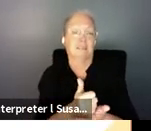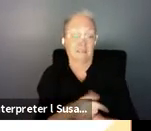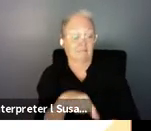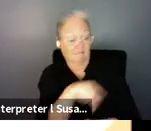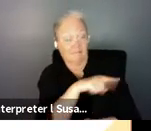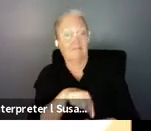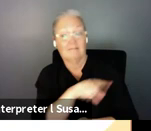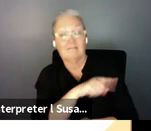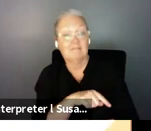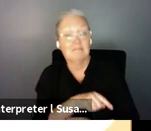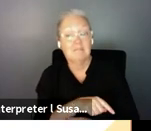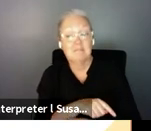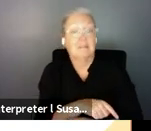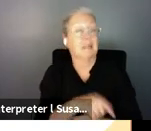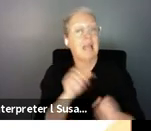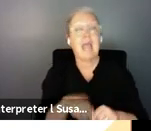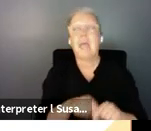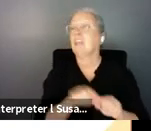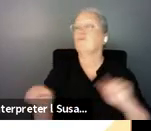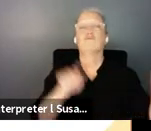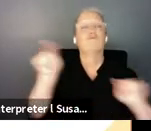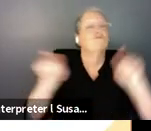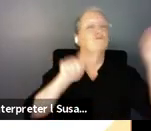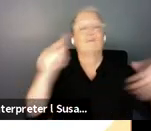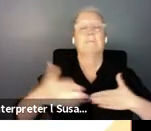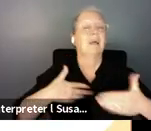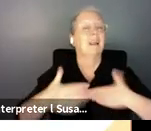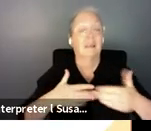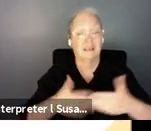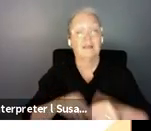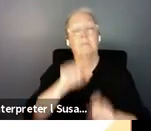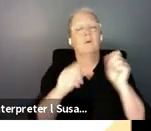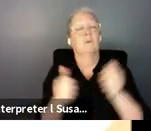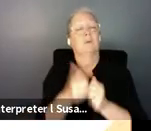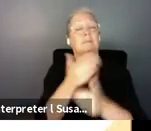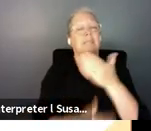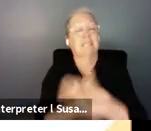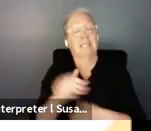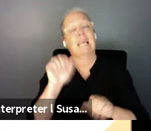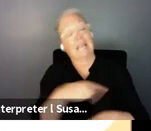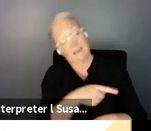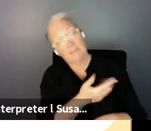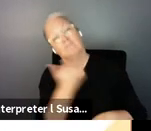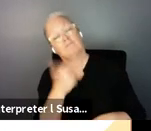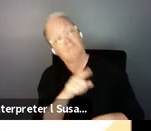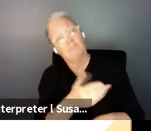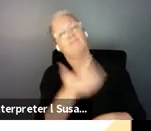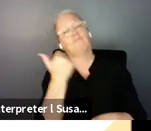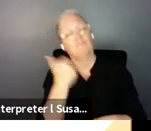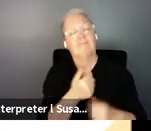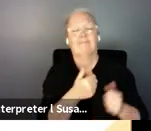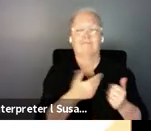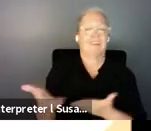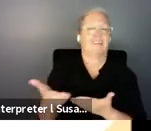available everywhere so persons with disabilities could easily access the services however it